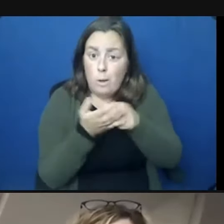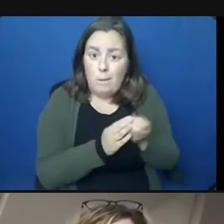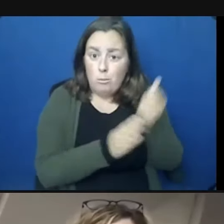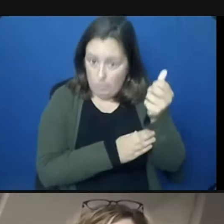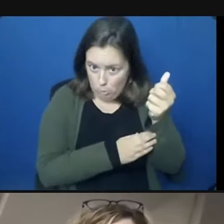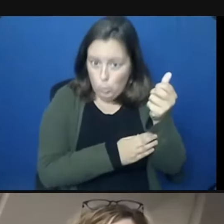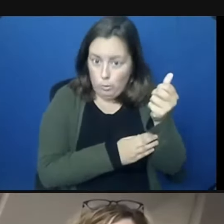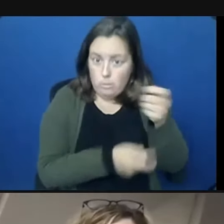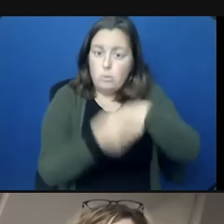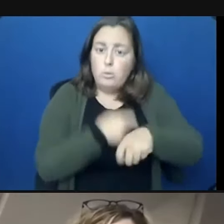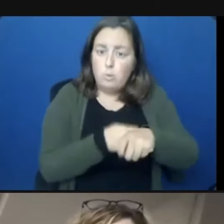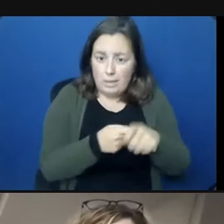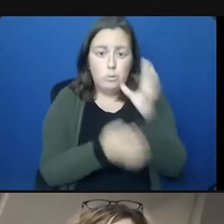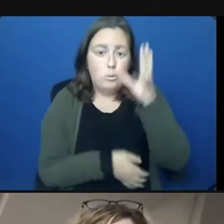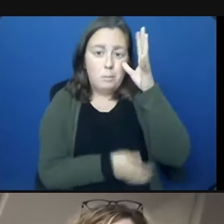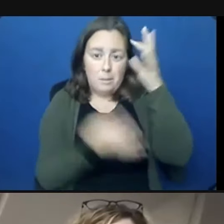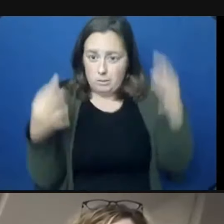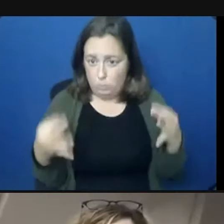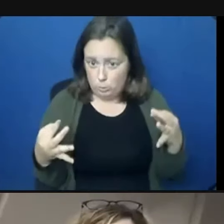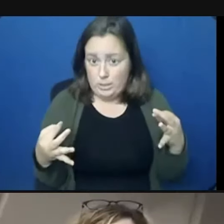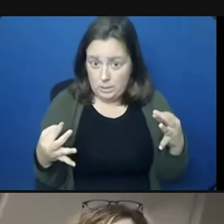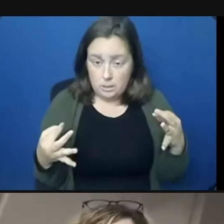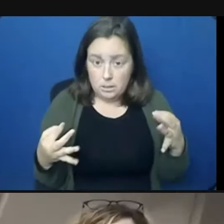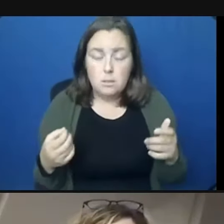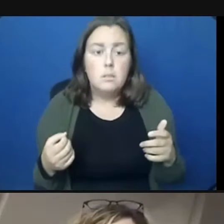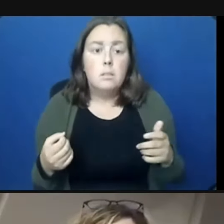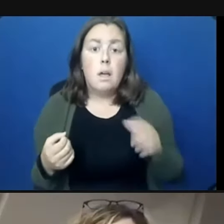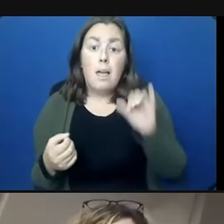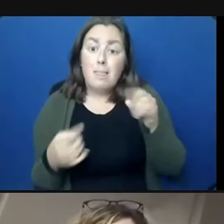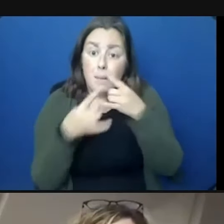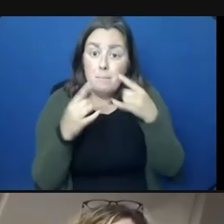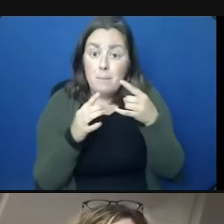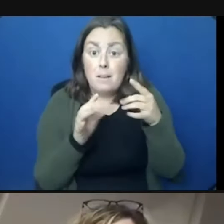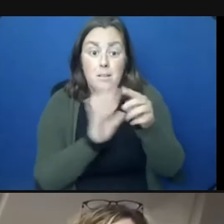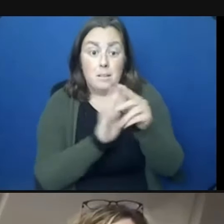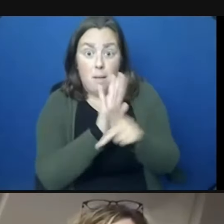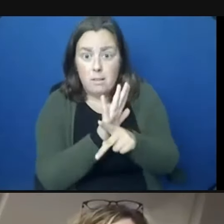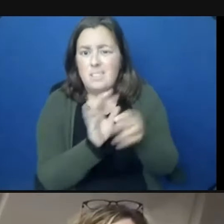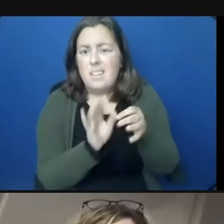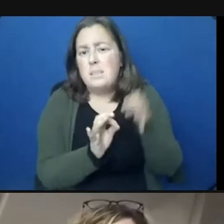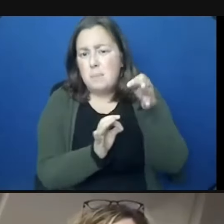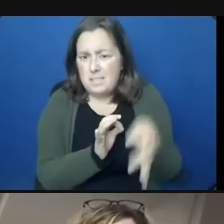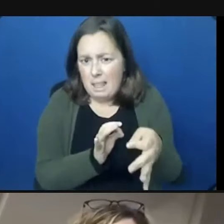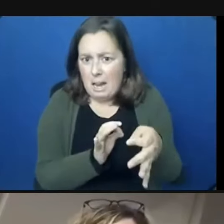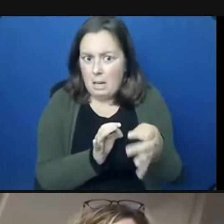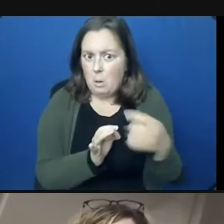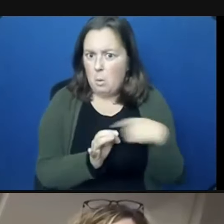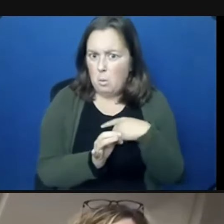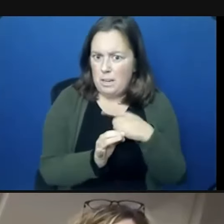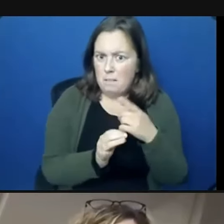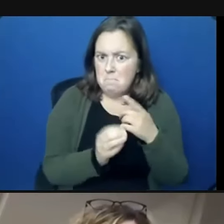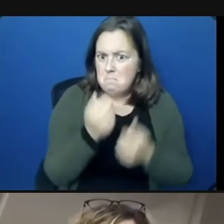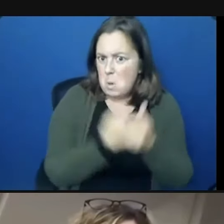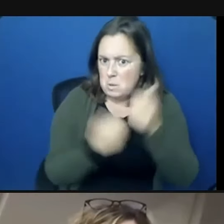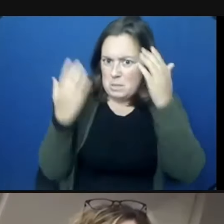to parental choice. That masking policy has been delayed for the public. However, we